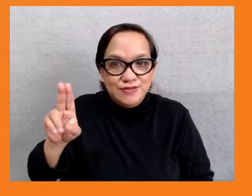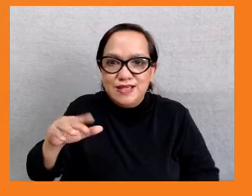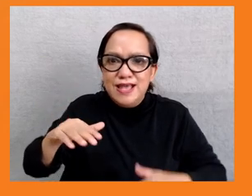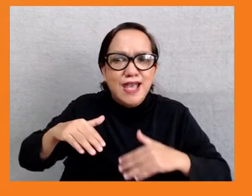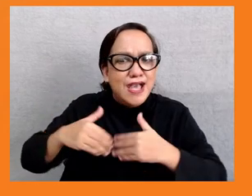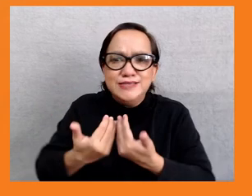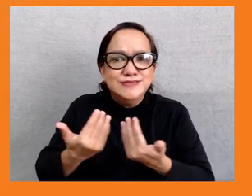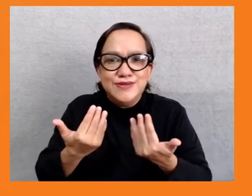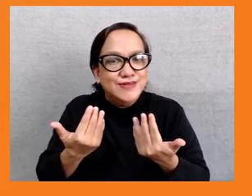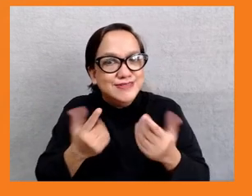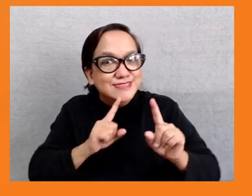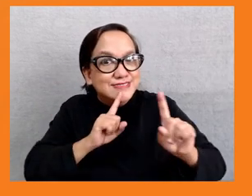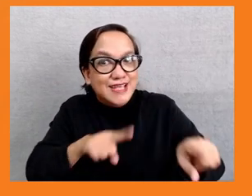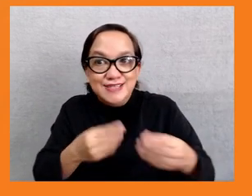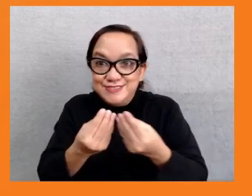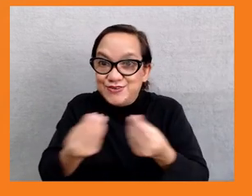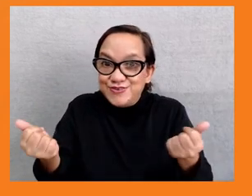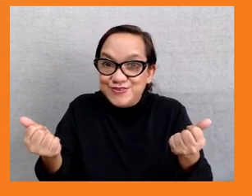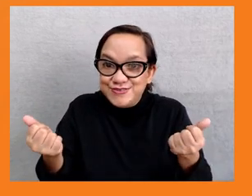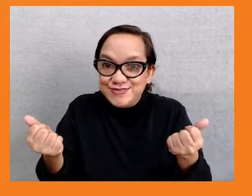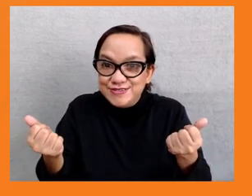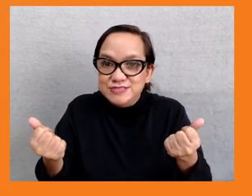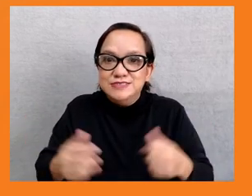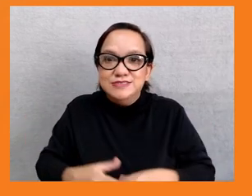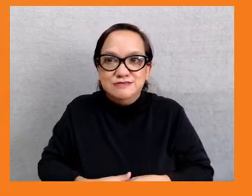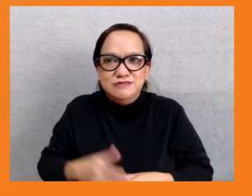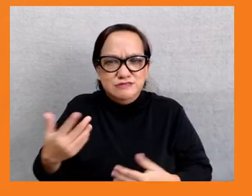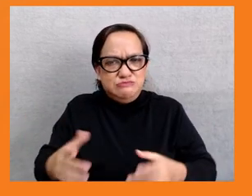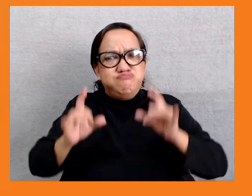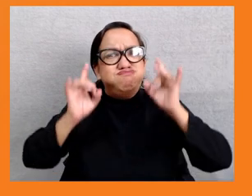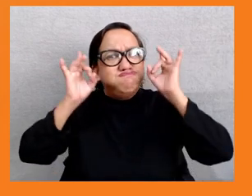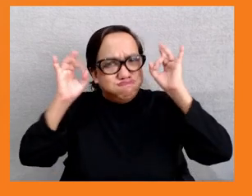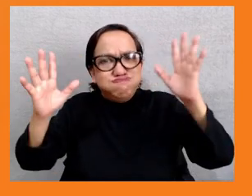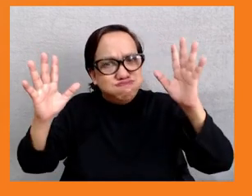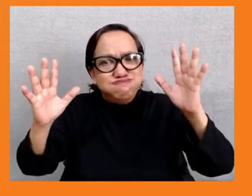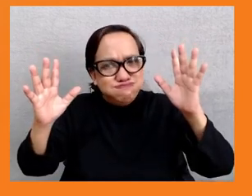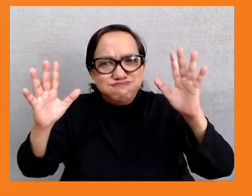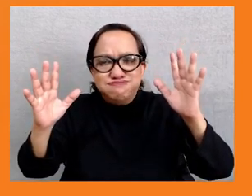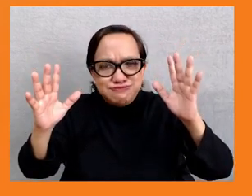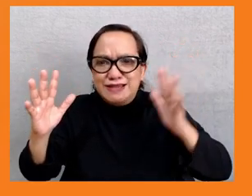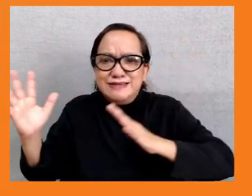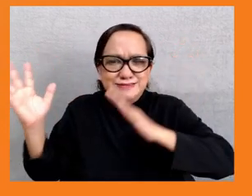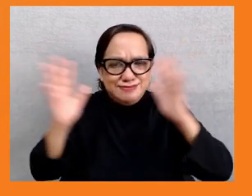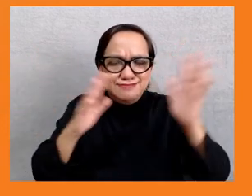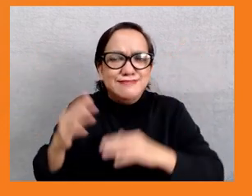Sure. Well here's the thing. You can have a disaster or a climate related disaster and your GDP might go up